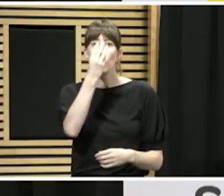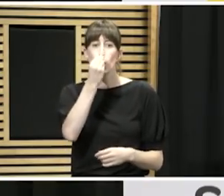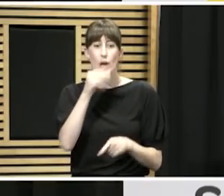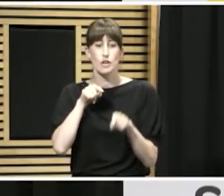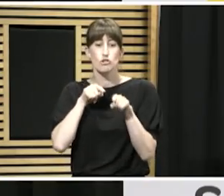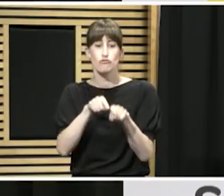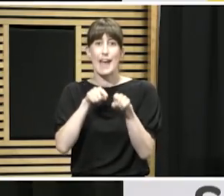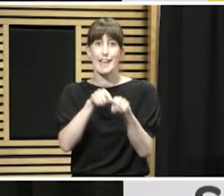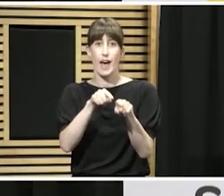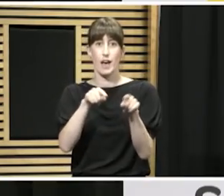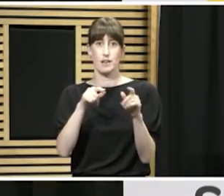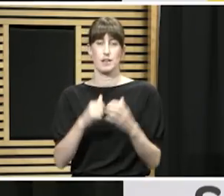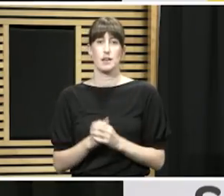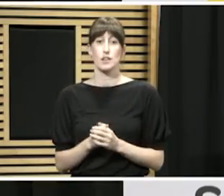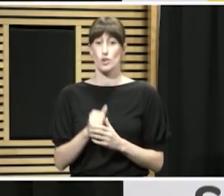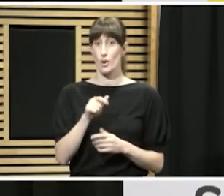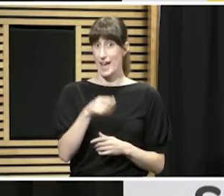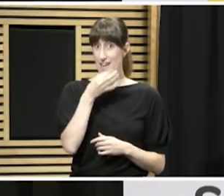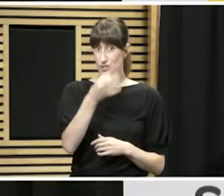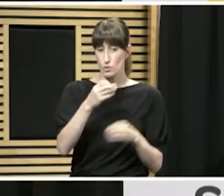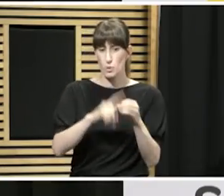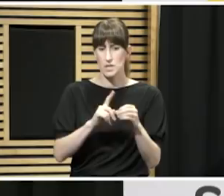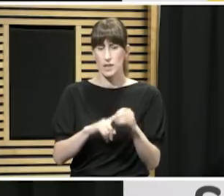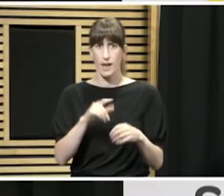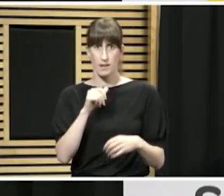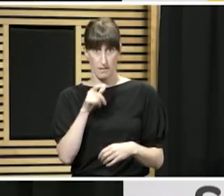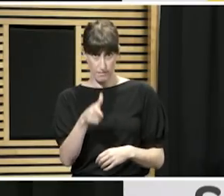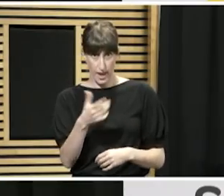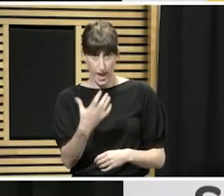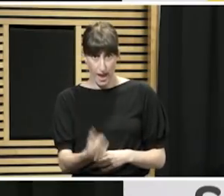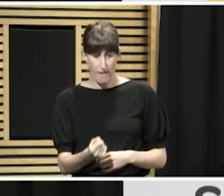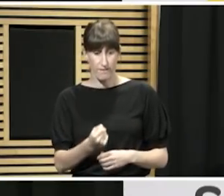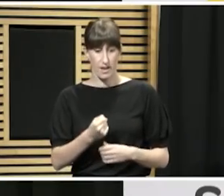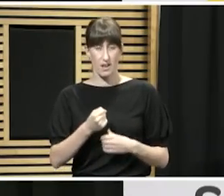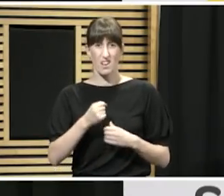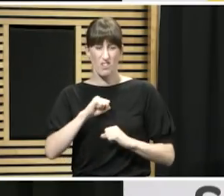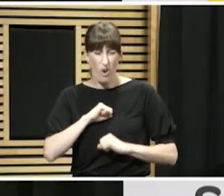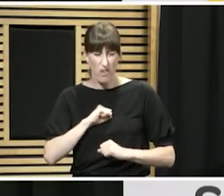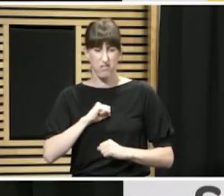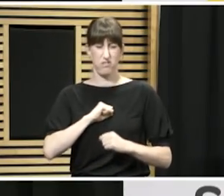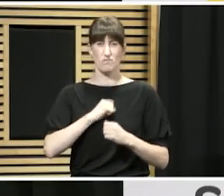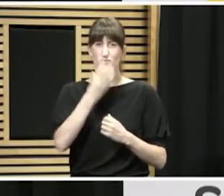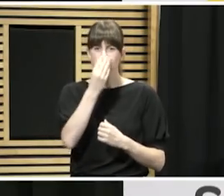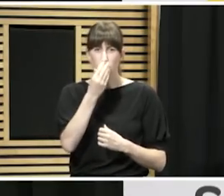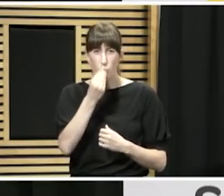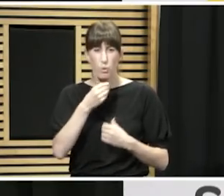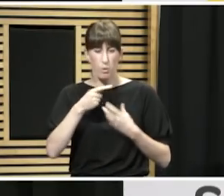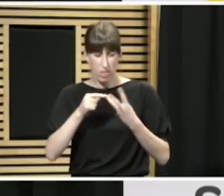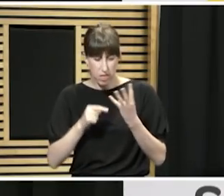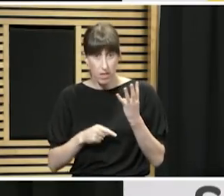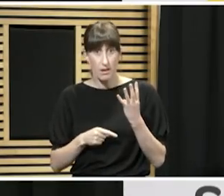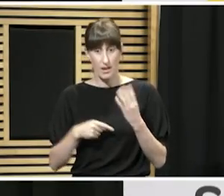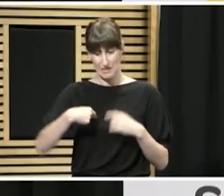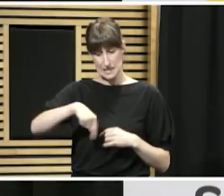last week. We have now extended the questions on that Flu Tracker to include whether or not you've had a swab